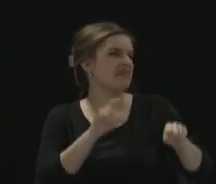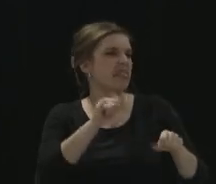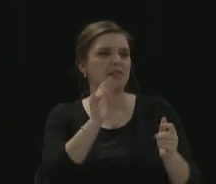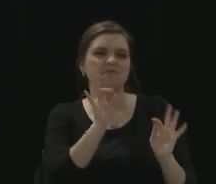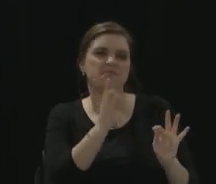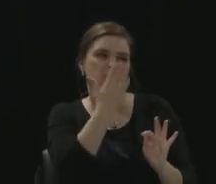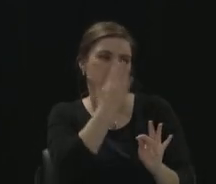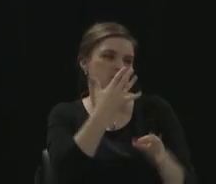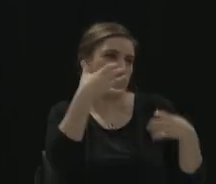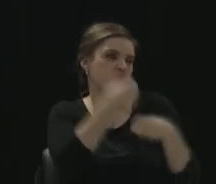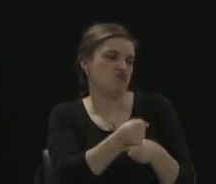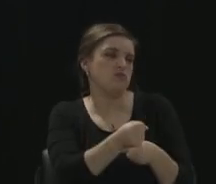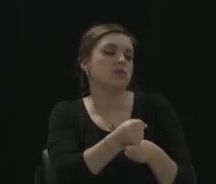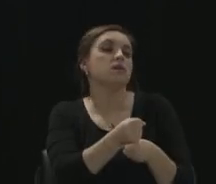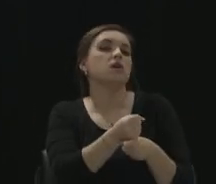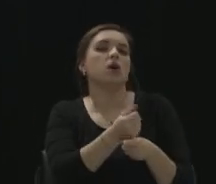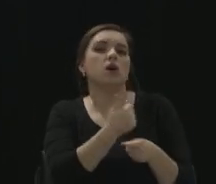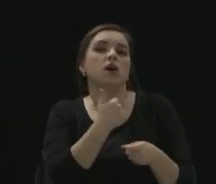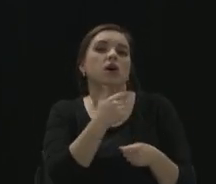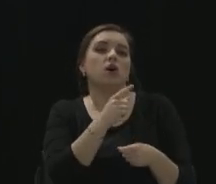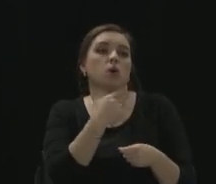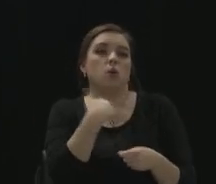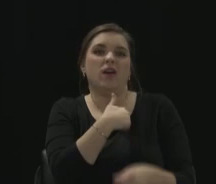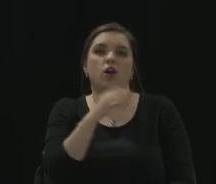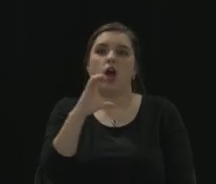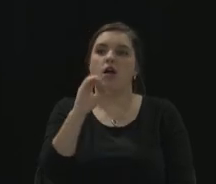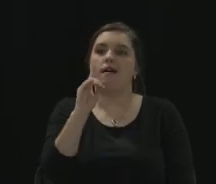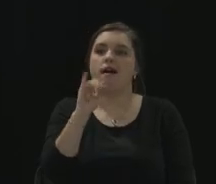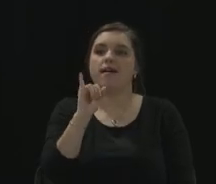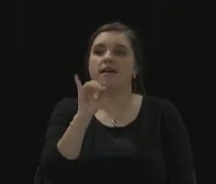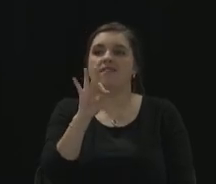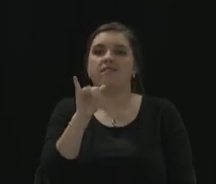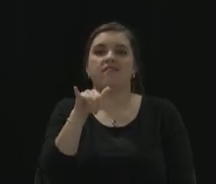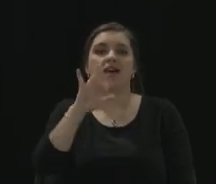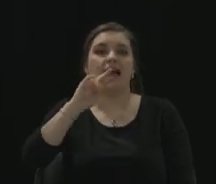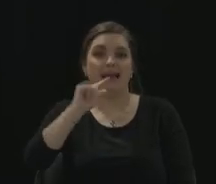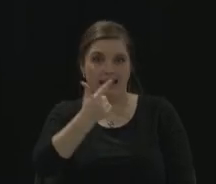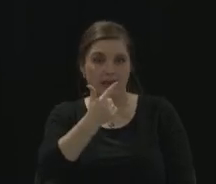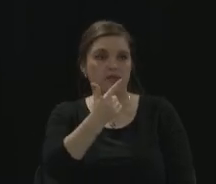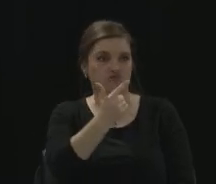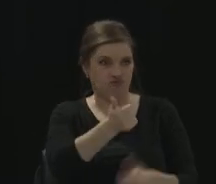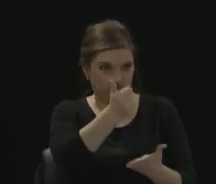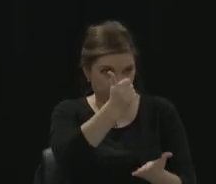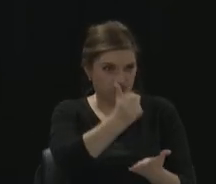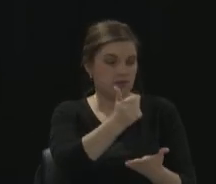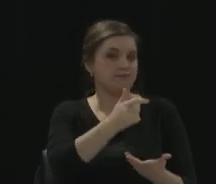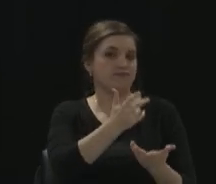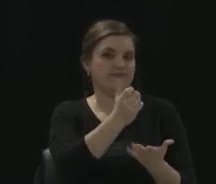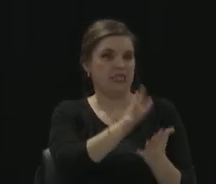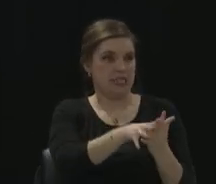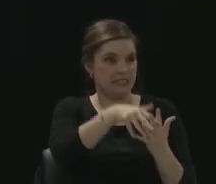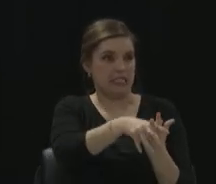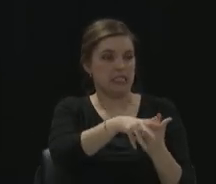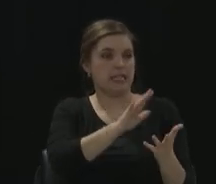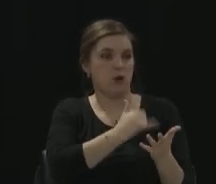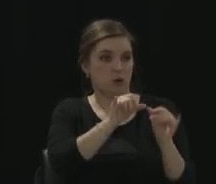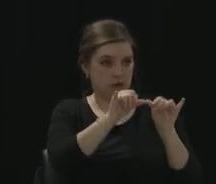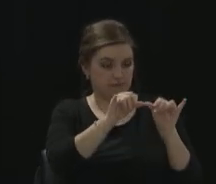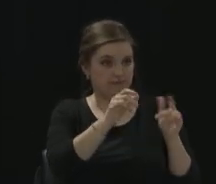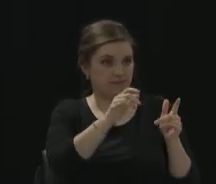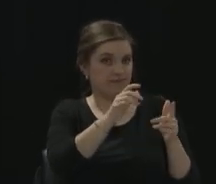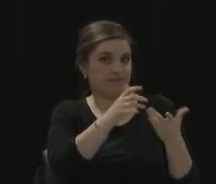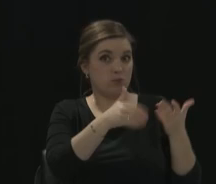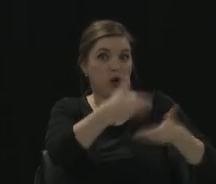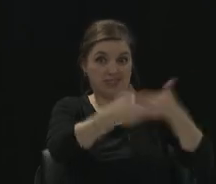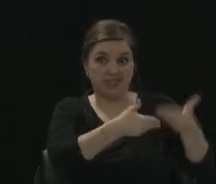codified just to make sure that we have the voters believe in our system and trust our system. So it is a great opportunity